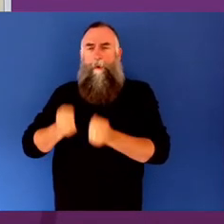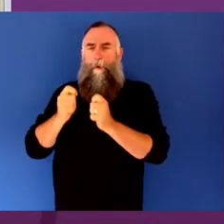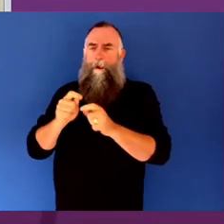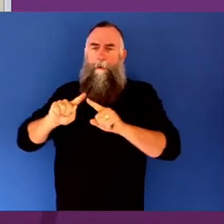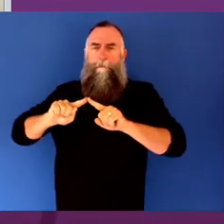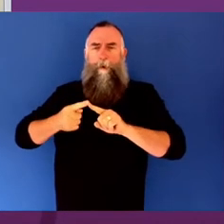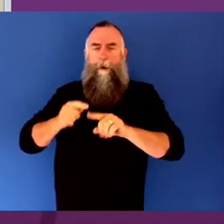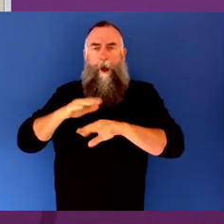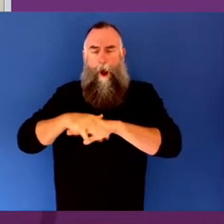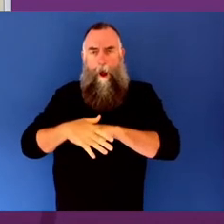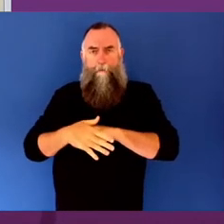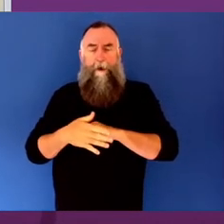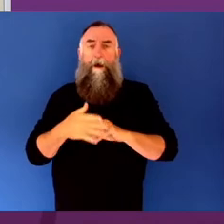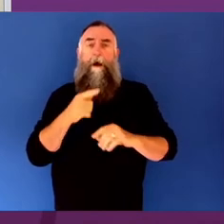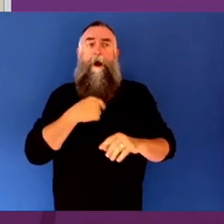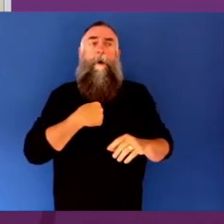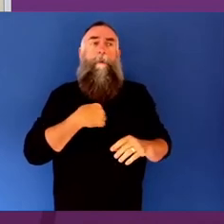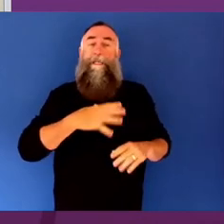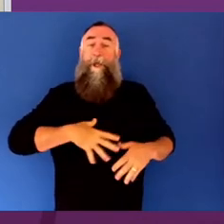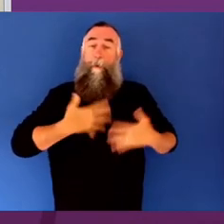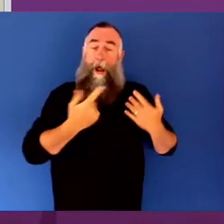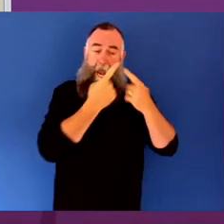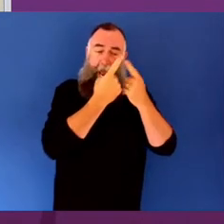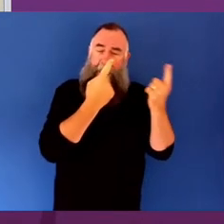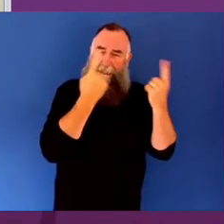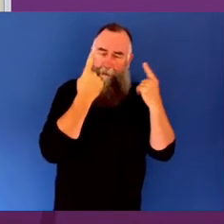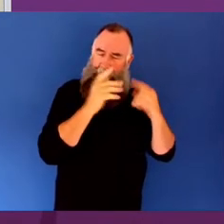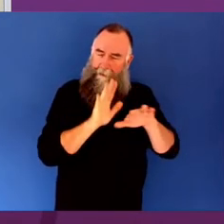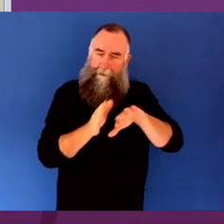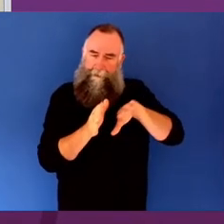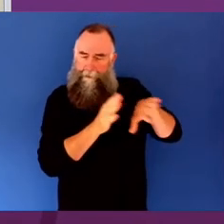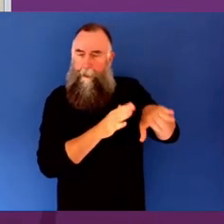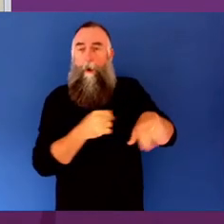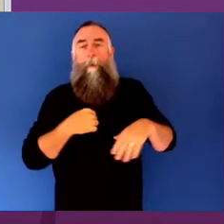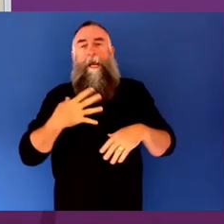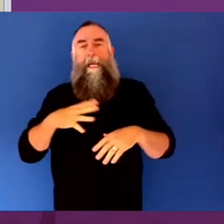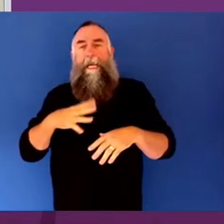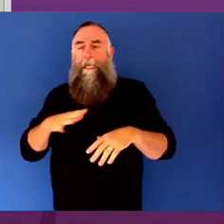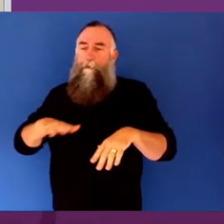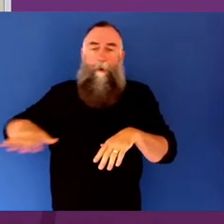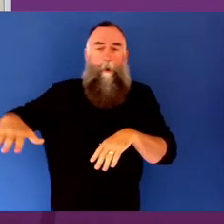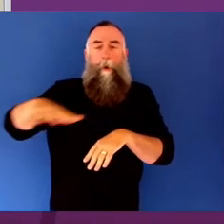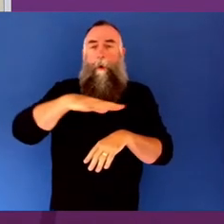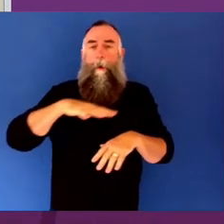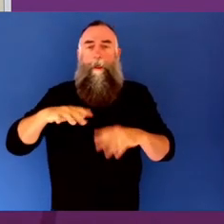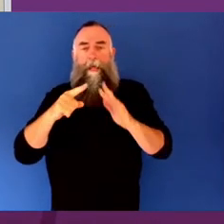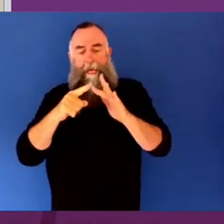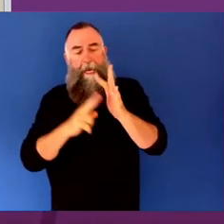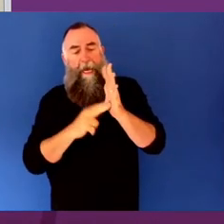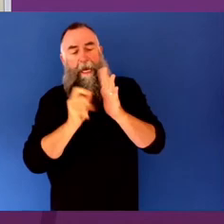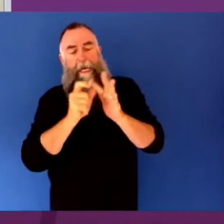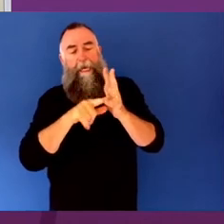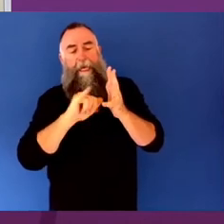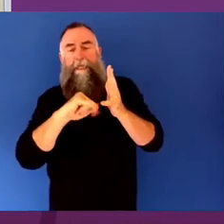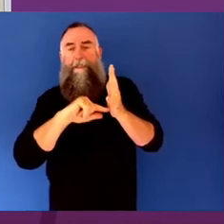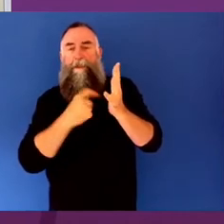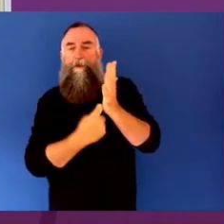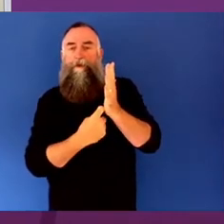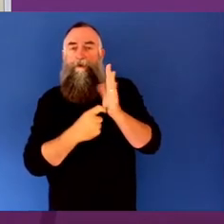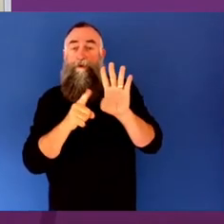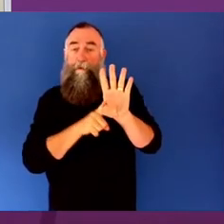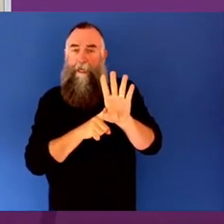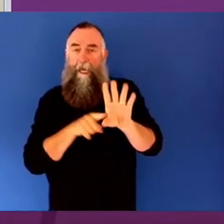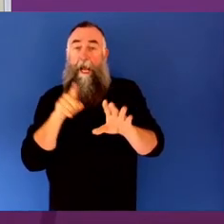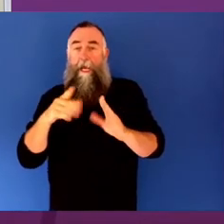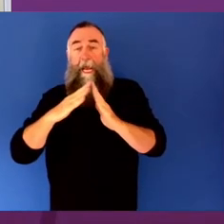versus more academic. I'd say what we really need is to ensure that we get feedback that's